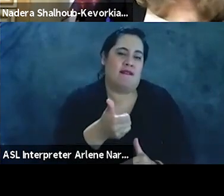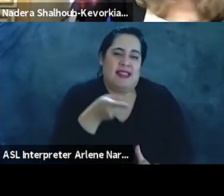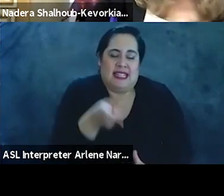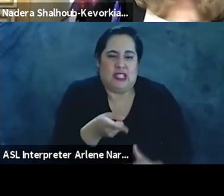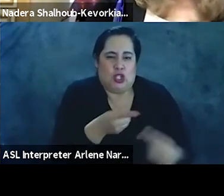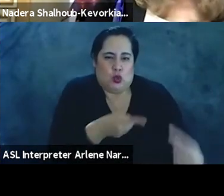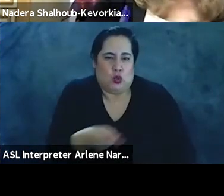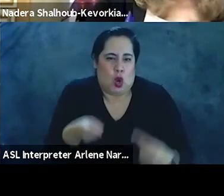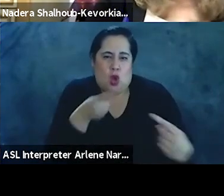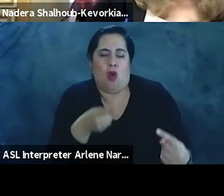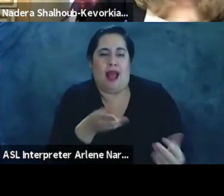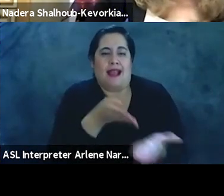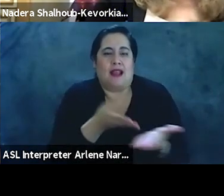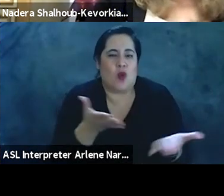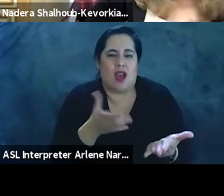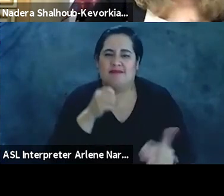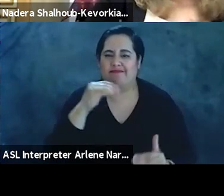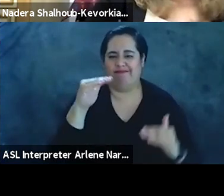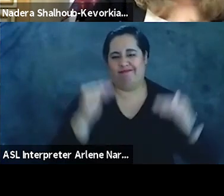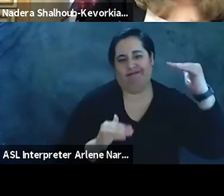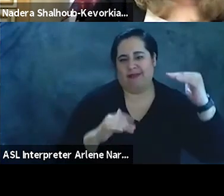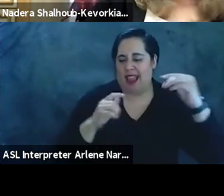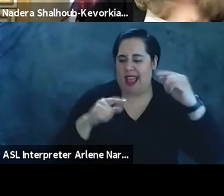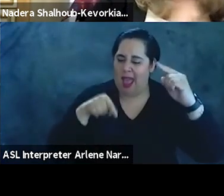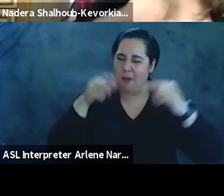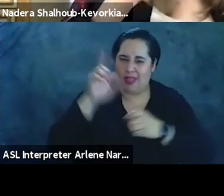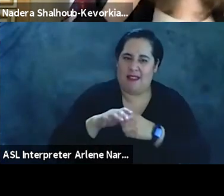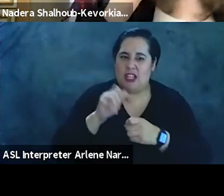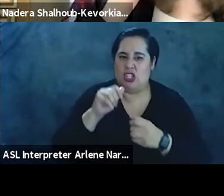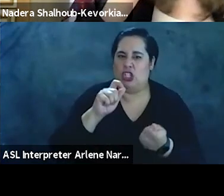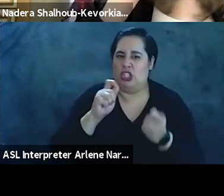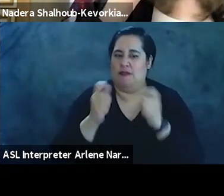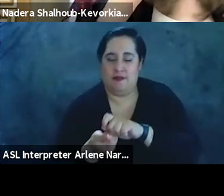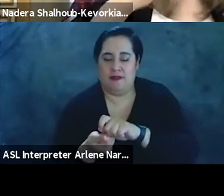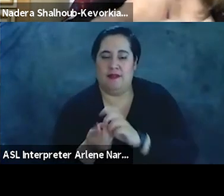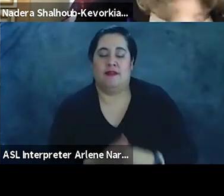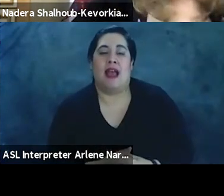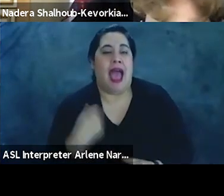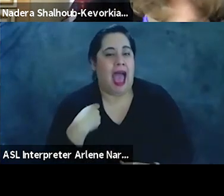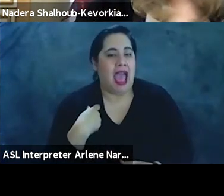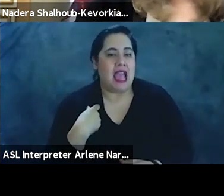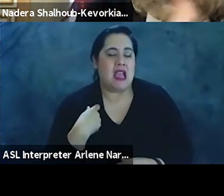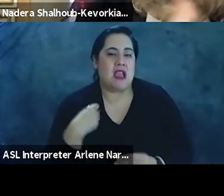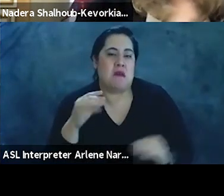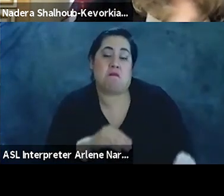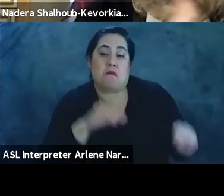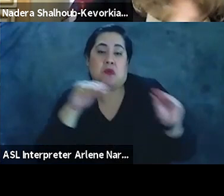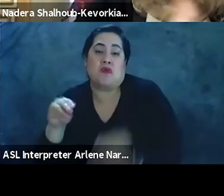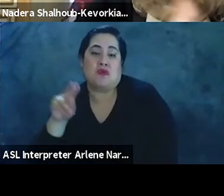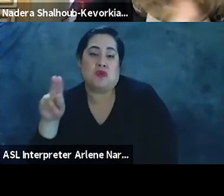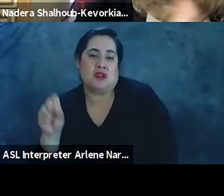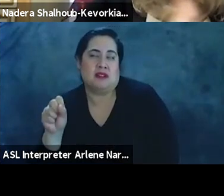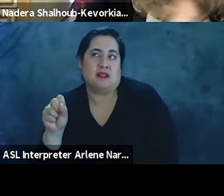struggle against injustice. I believe that I think there has been a shift. I mean, I moved to the States in the